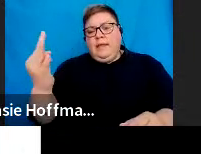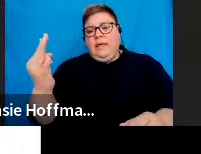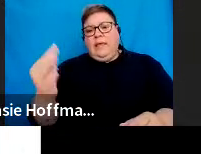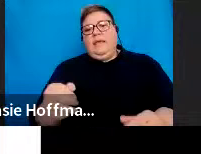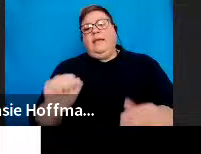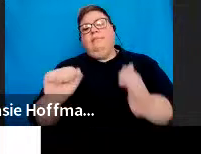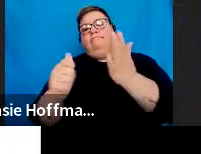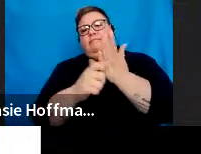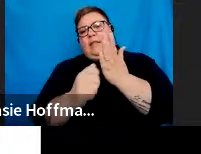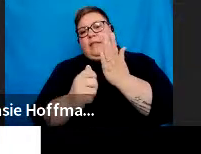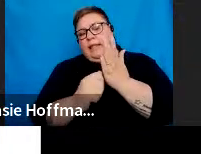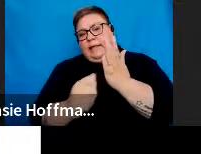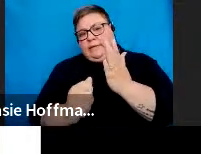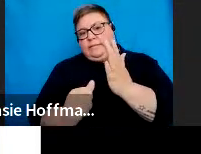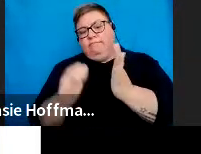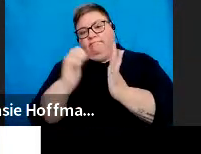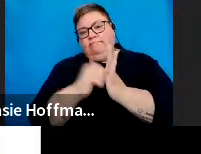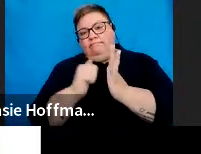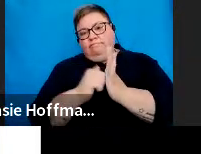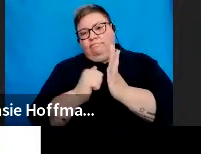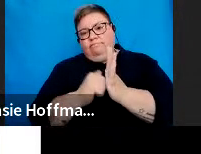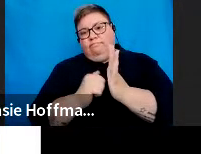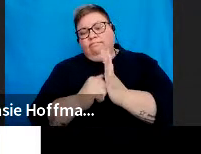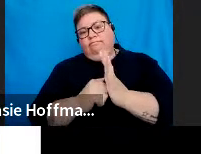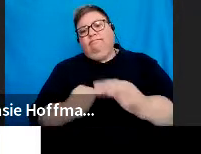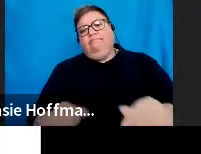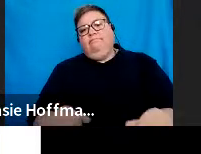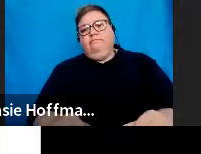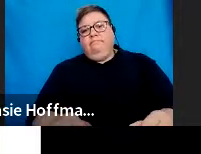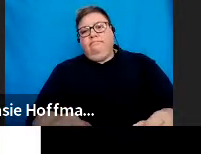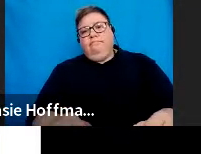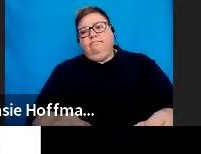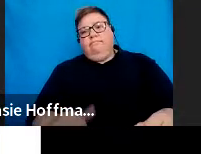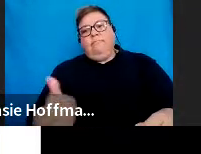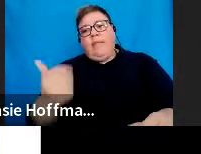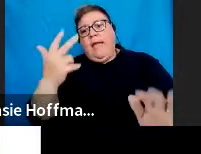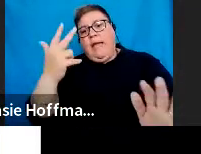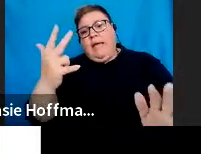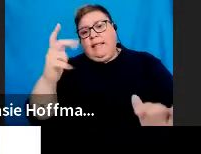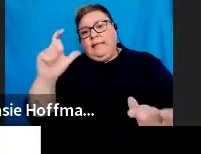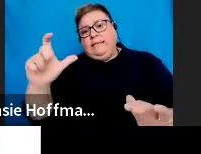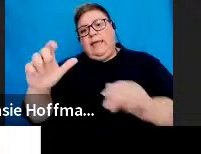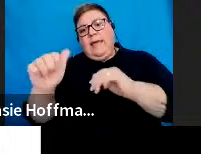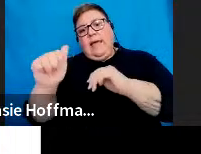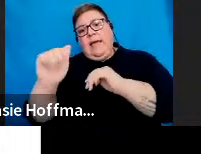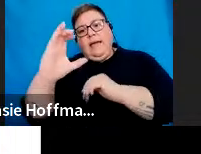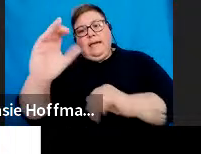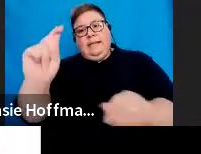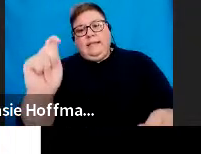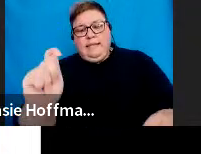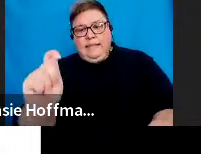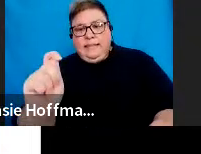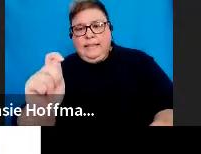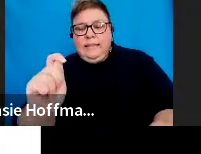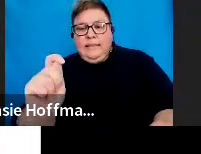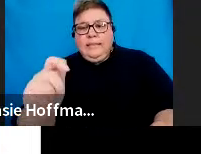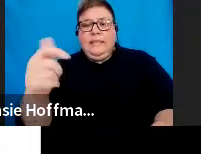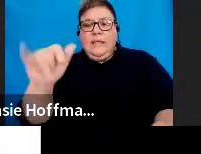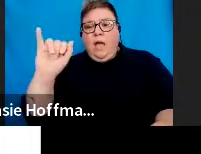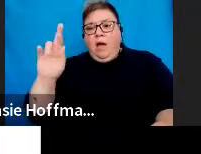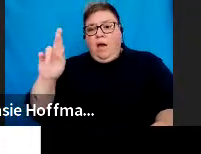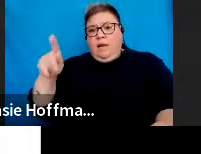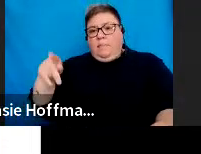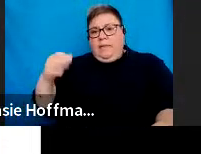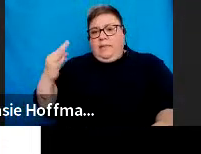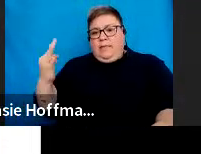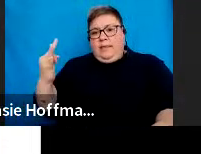an amount to be included under Section 8 or 8C of the Act. Then you get your IRP3A,